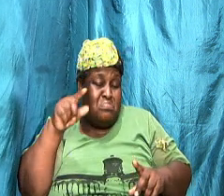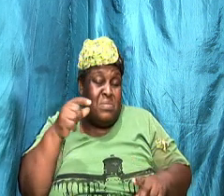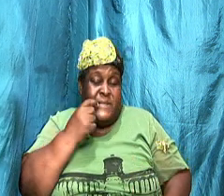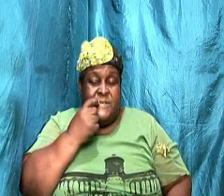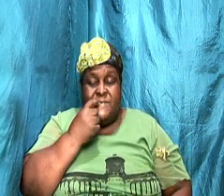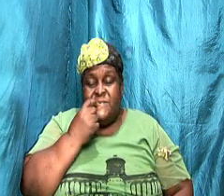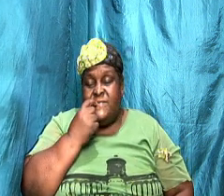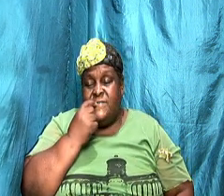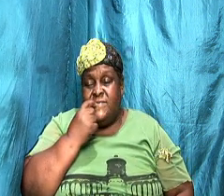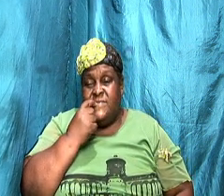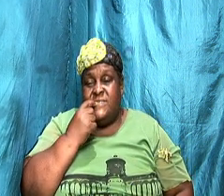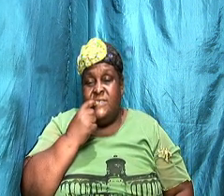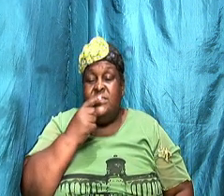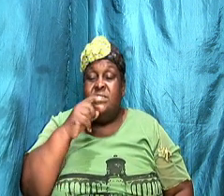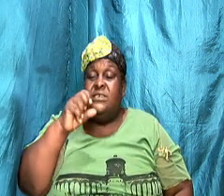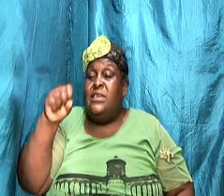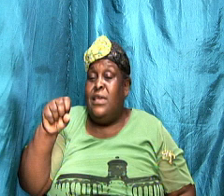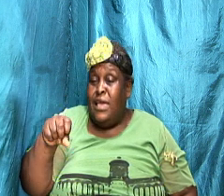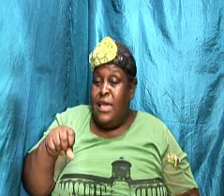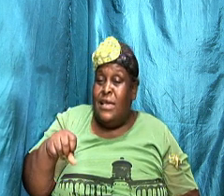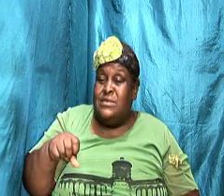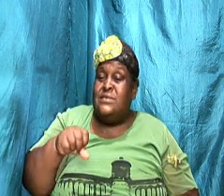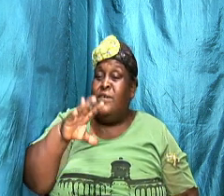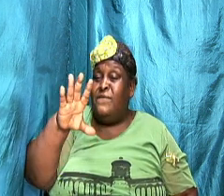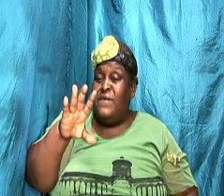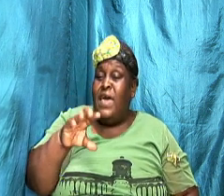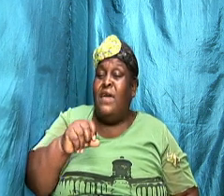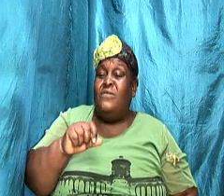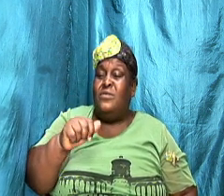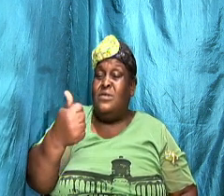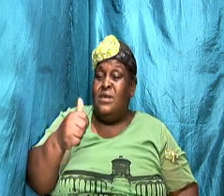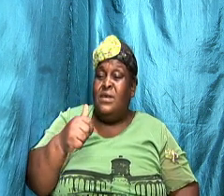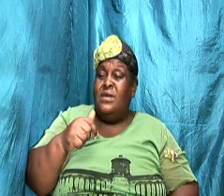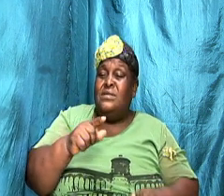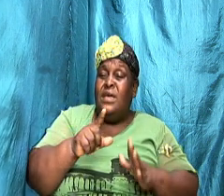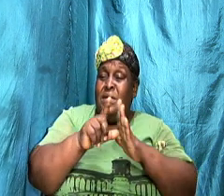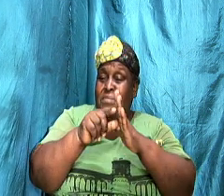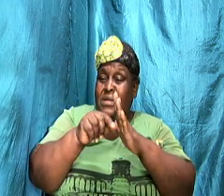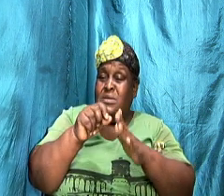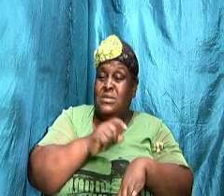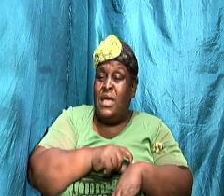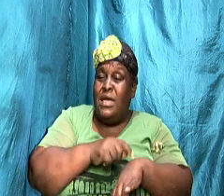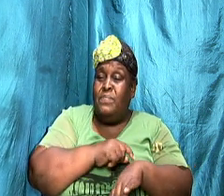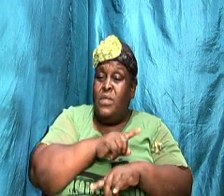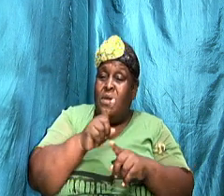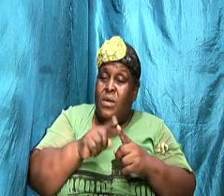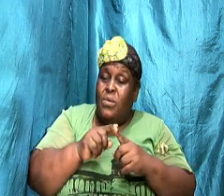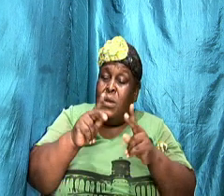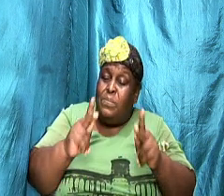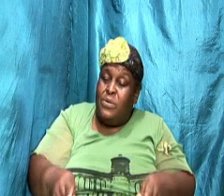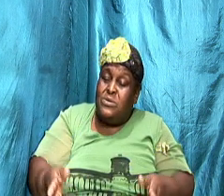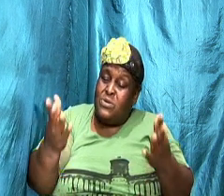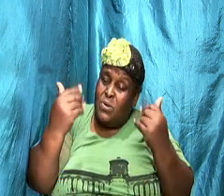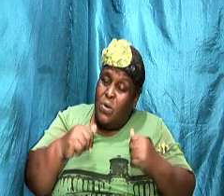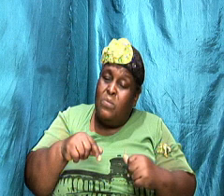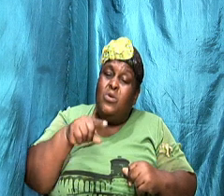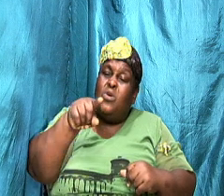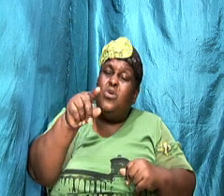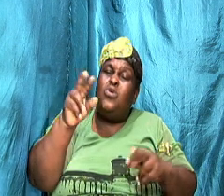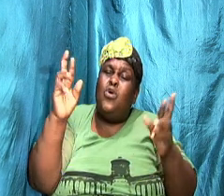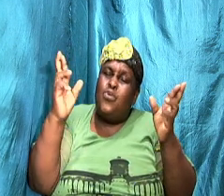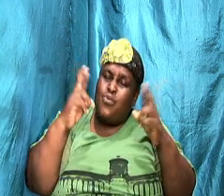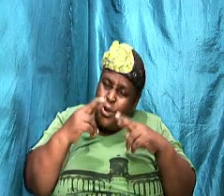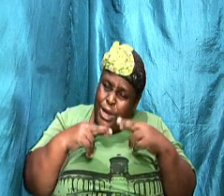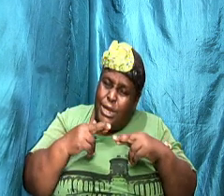yes, honey, five minutes time, ten minutes time but when the person comes, you are at the point and you are ready to